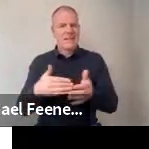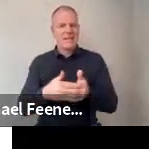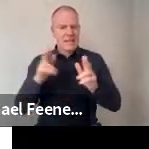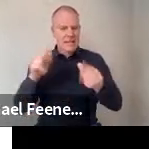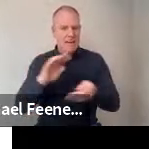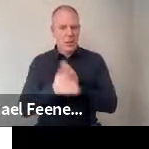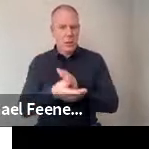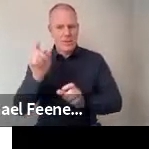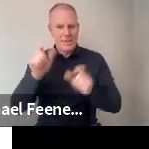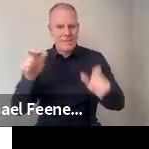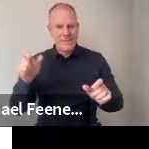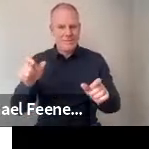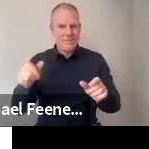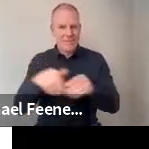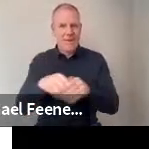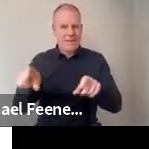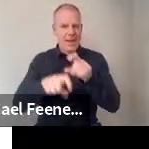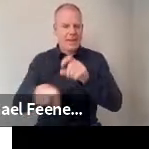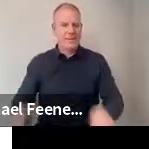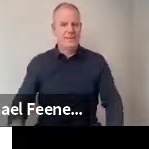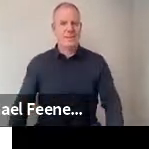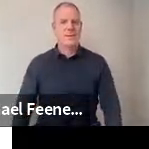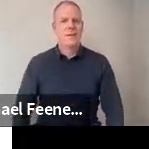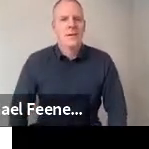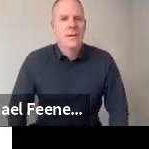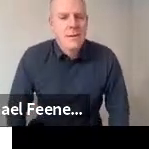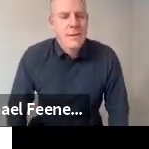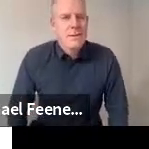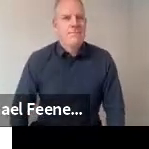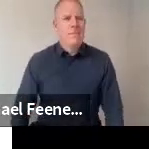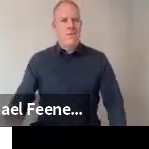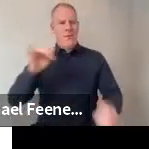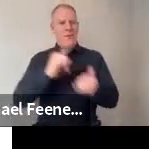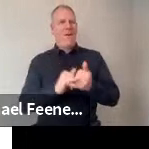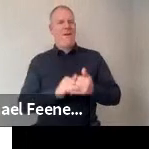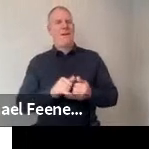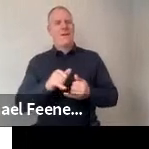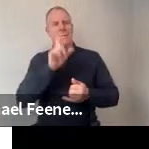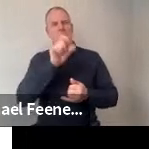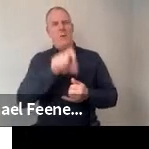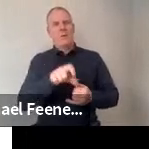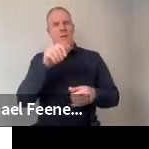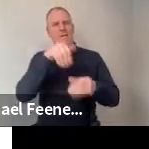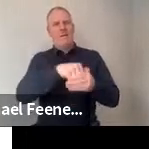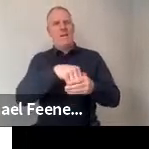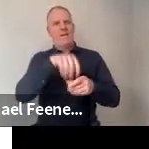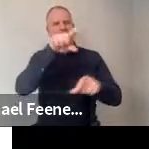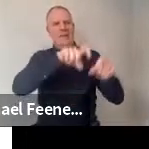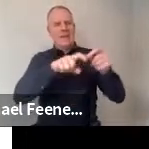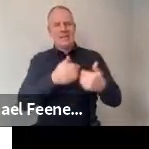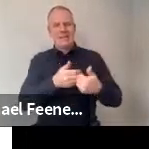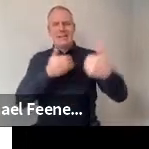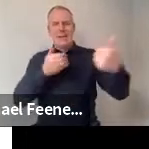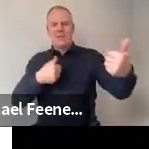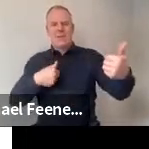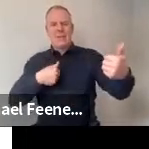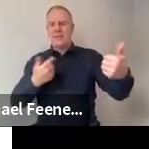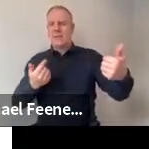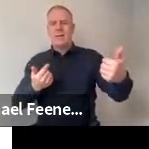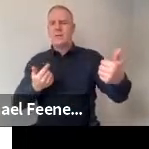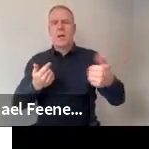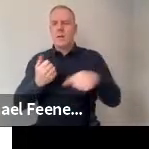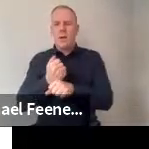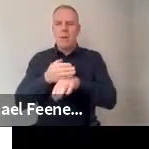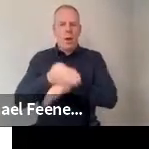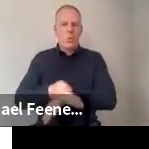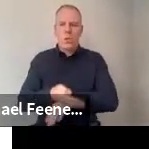suggesting that there's a view that a scientist is a kind of distinctive category, that it's not just a matter of hard work or time invested,